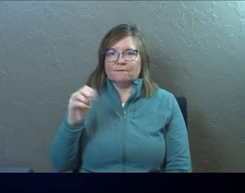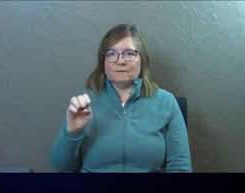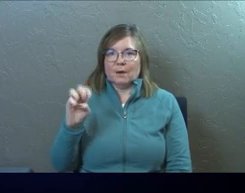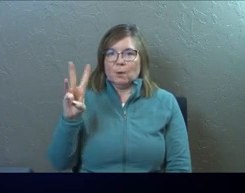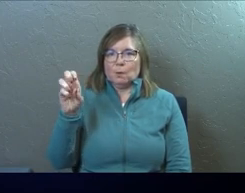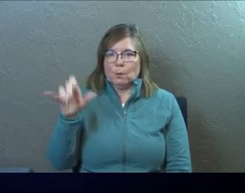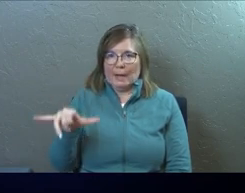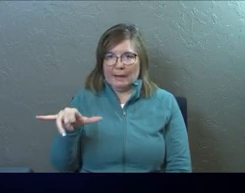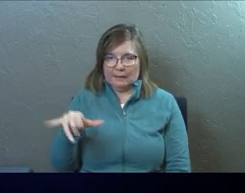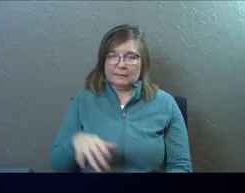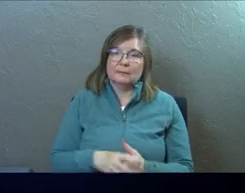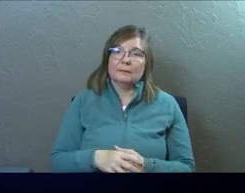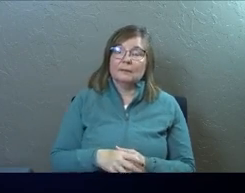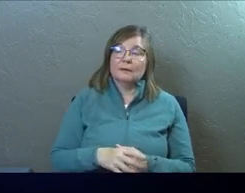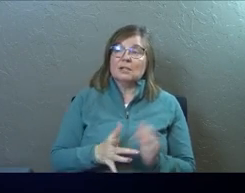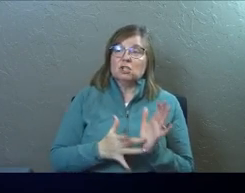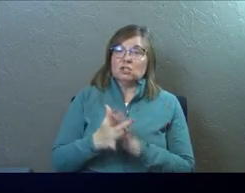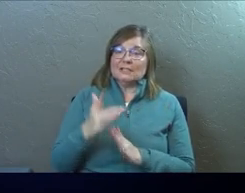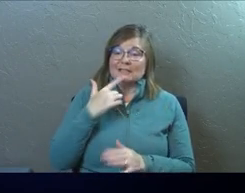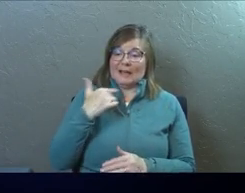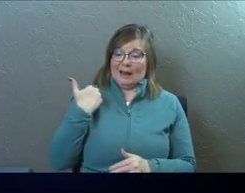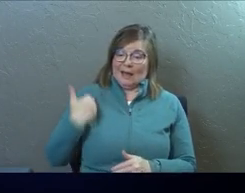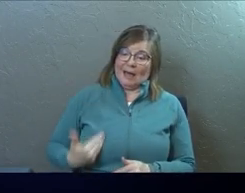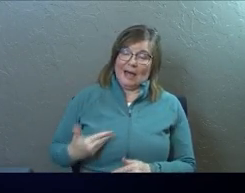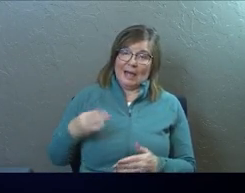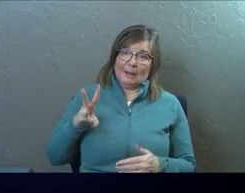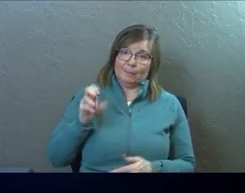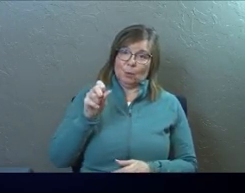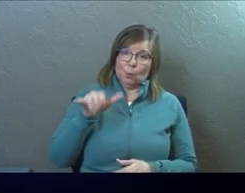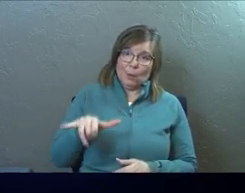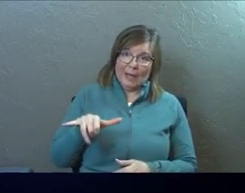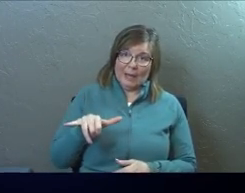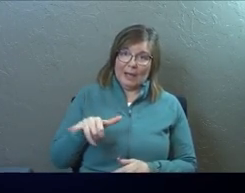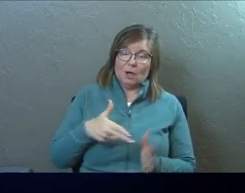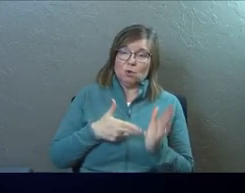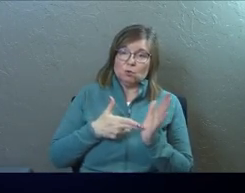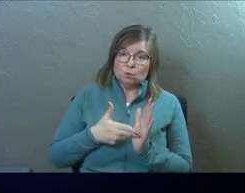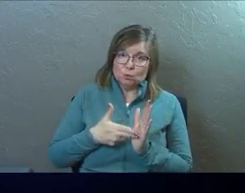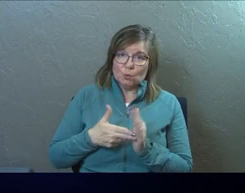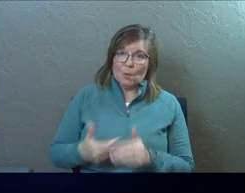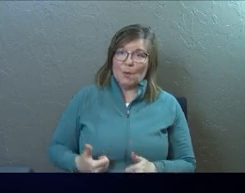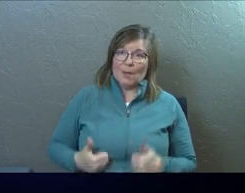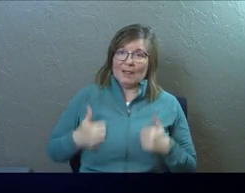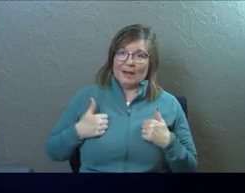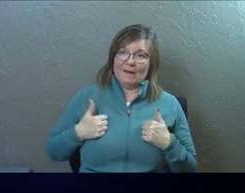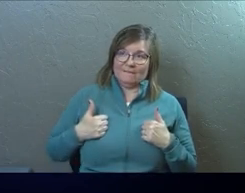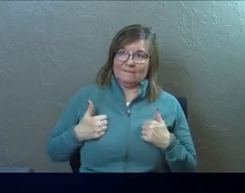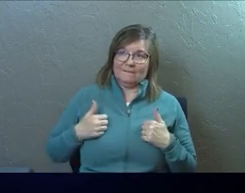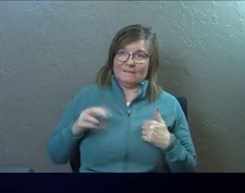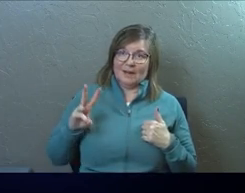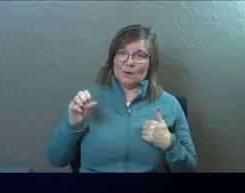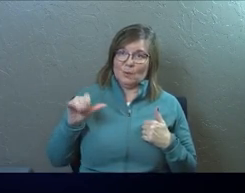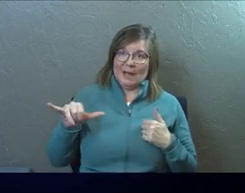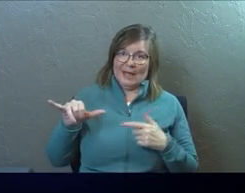I am statements was Jesus said, I am the way, the truth, and the life. One of those disciples was listening to that day,